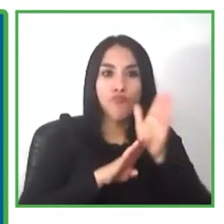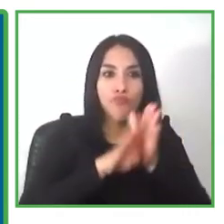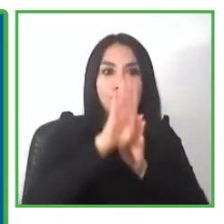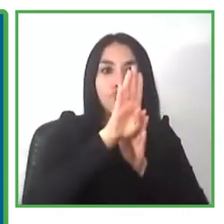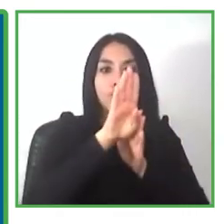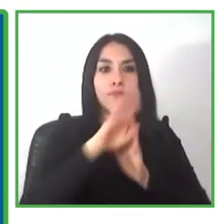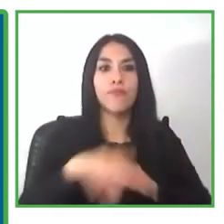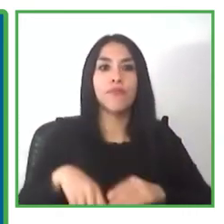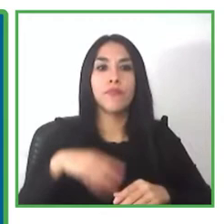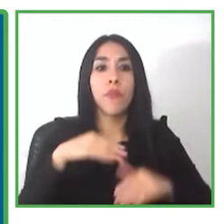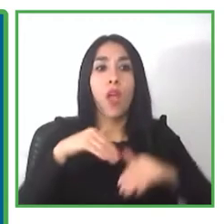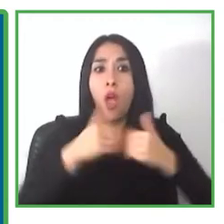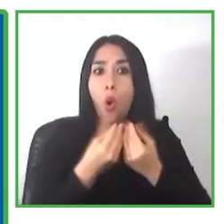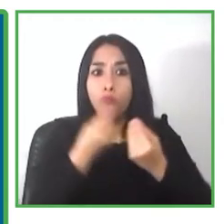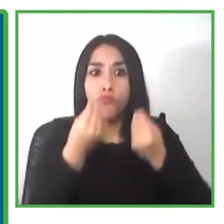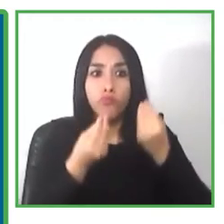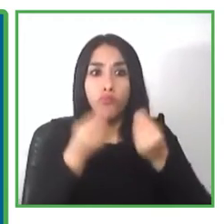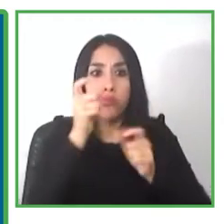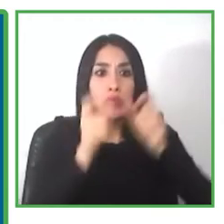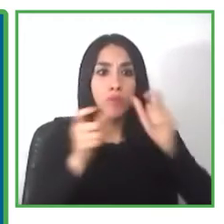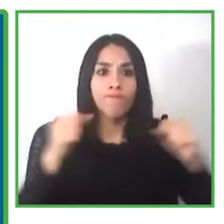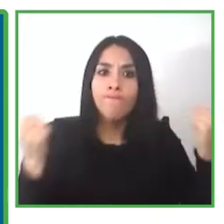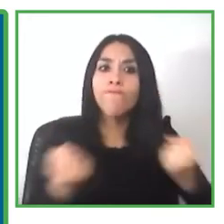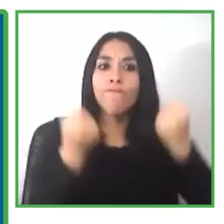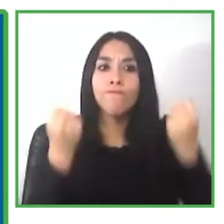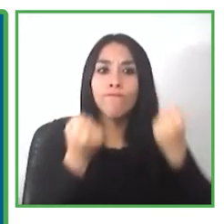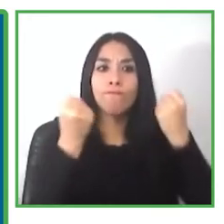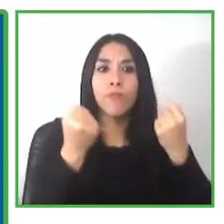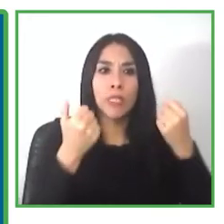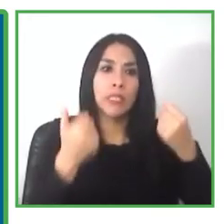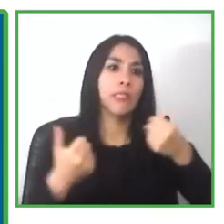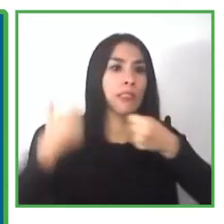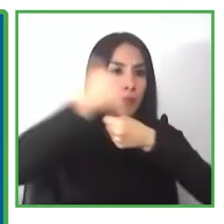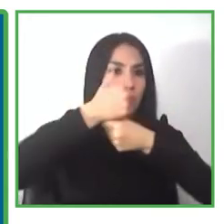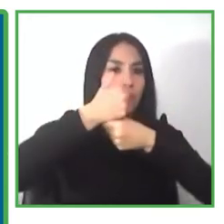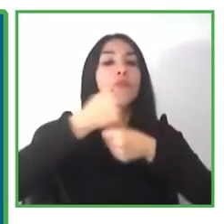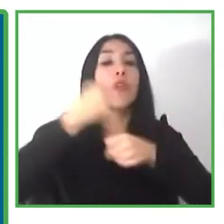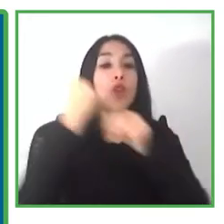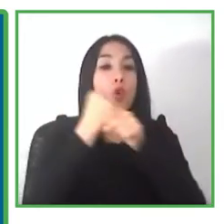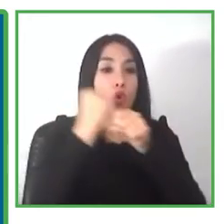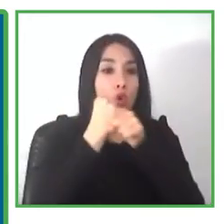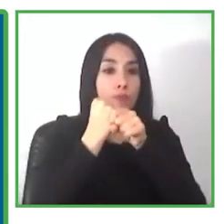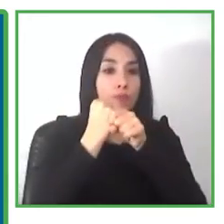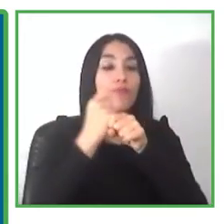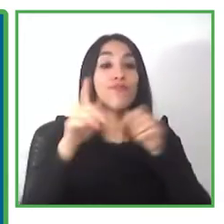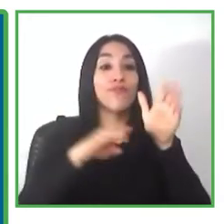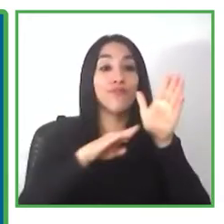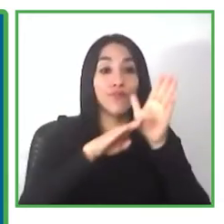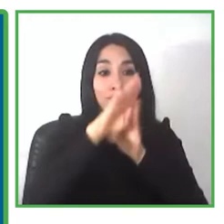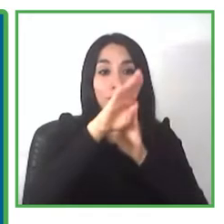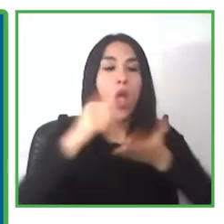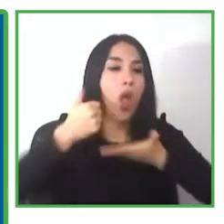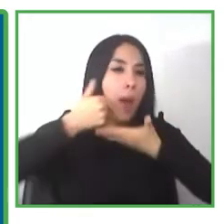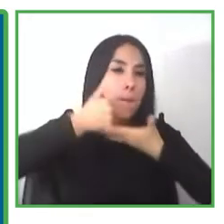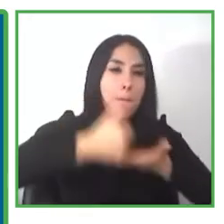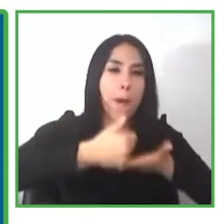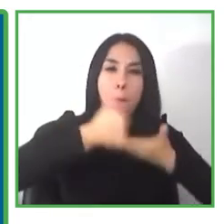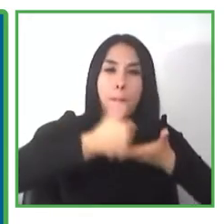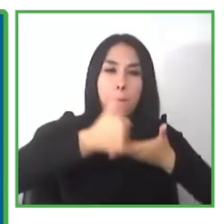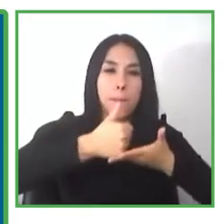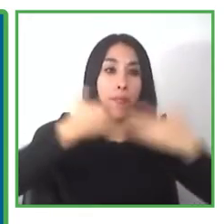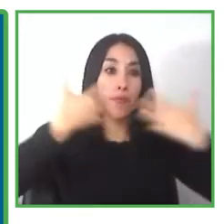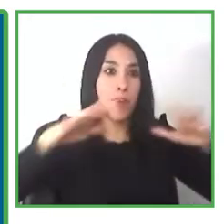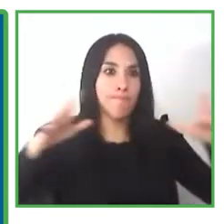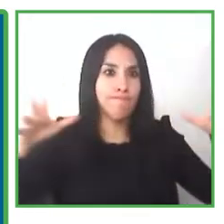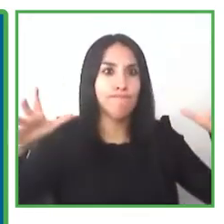training so that they can develop their career and also guaranteeing salaries and benefits that are fair and